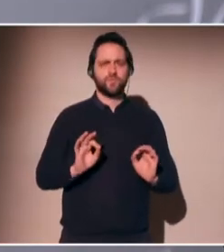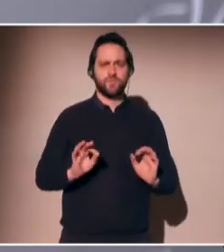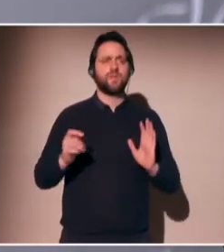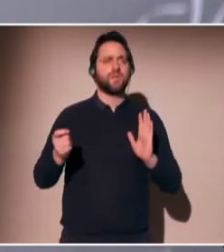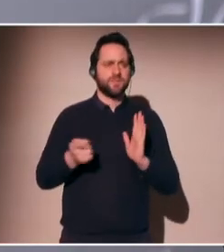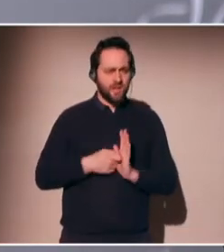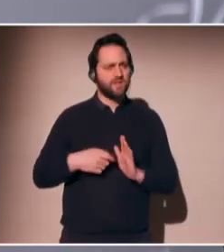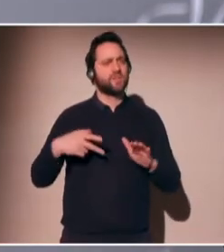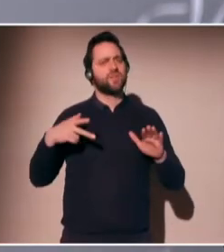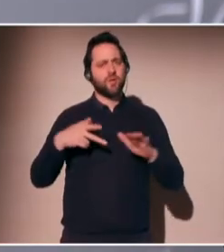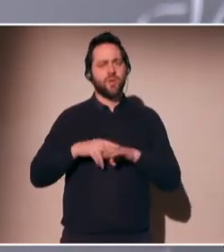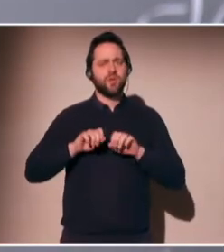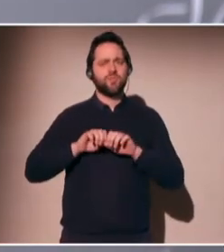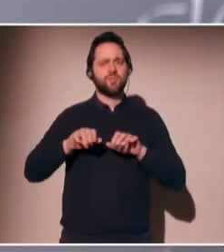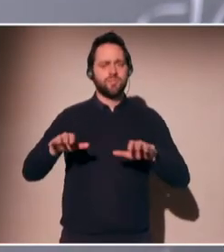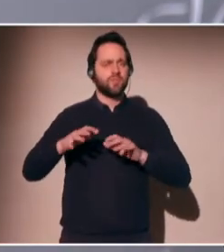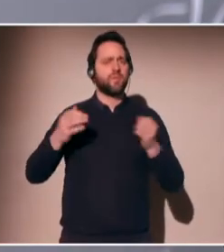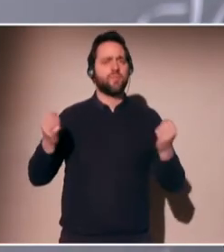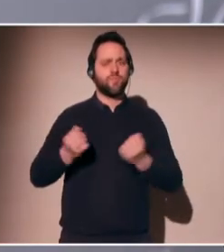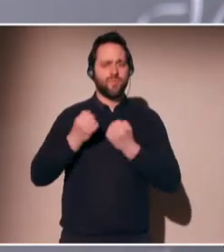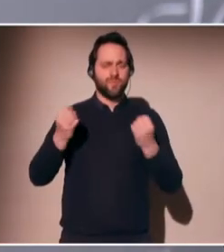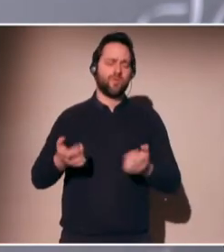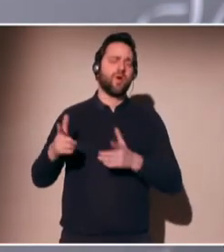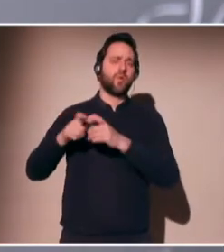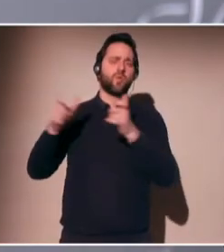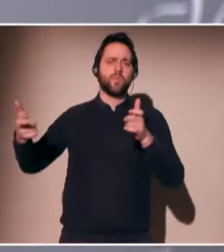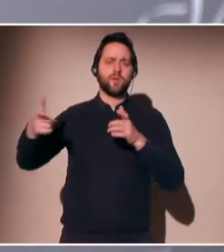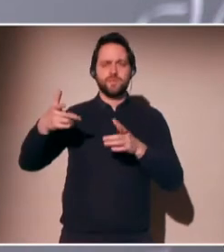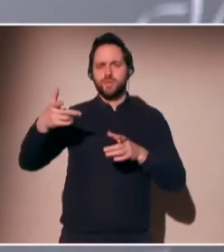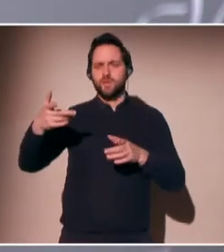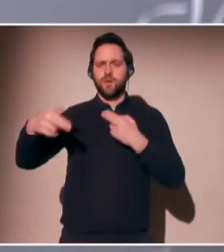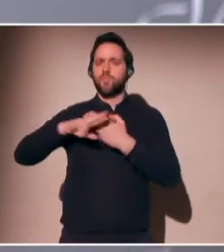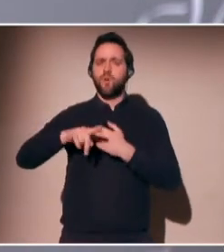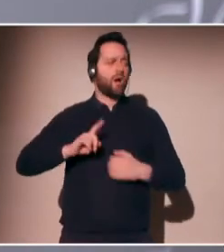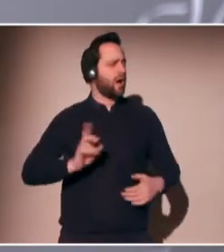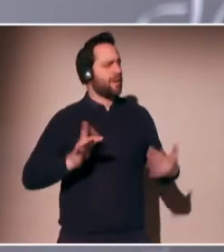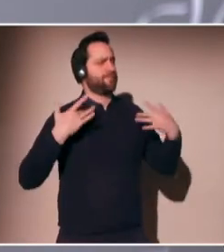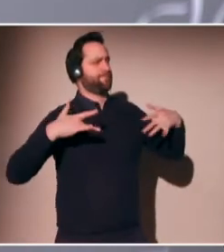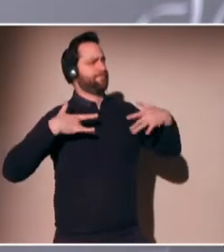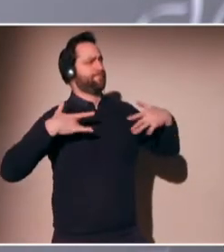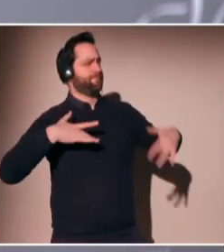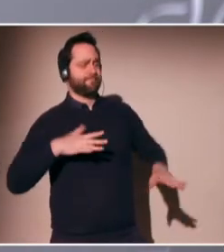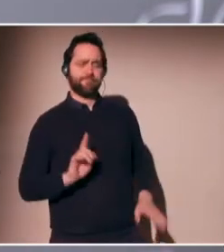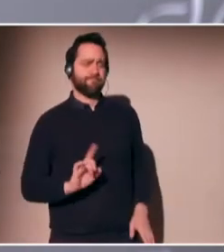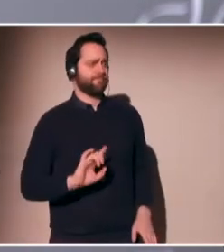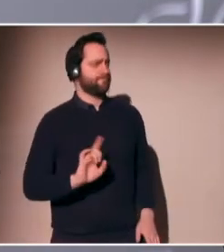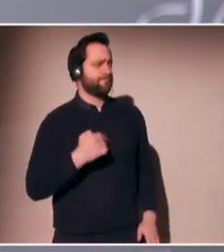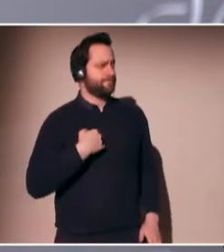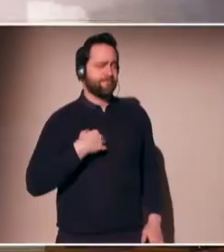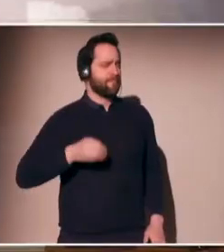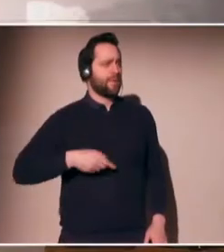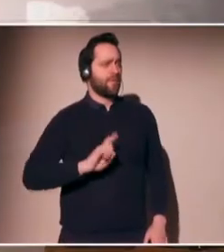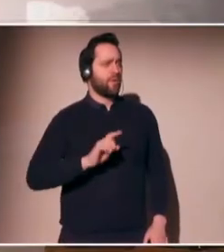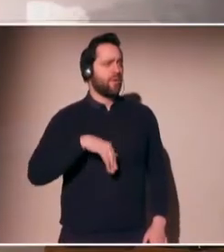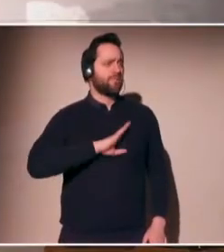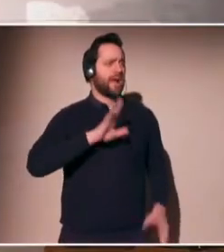It's the way in which Google rewards advertising delivery. That is, they get paid by what you click, and so their